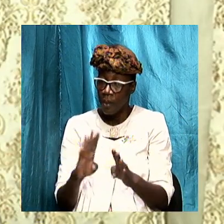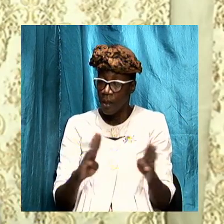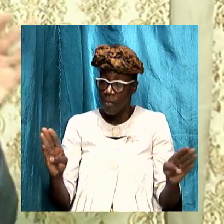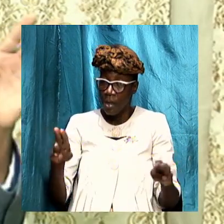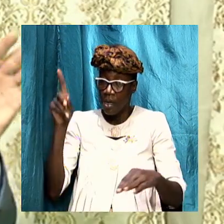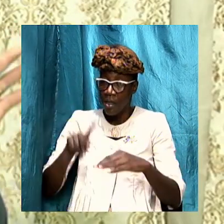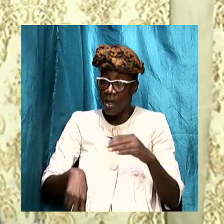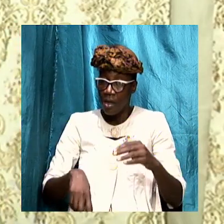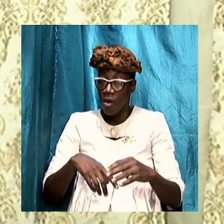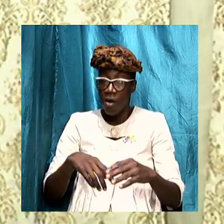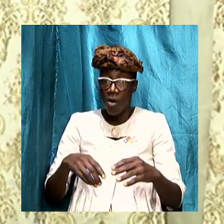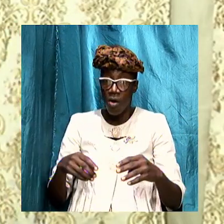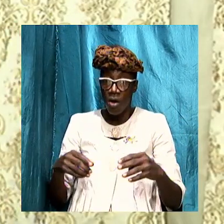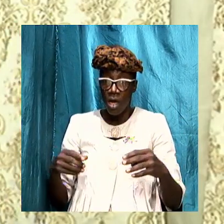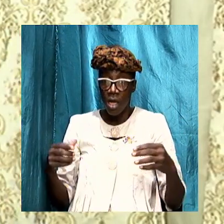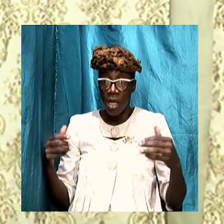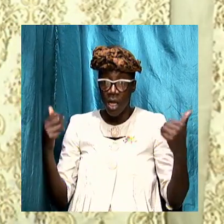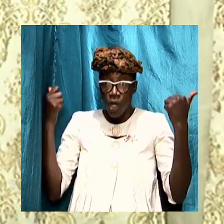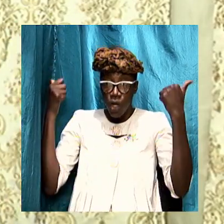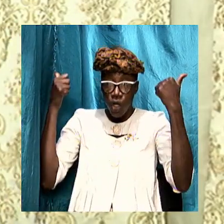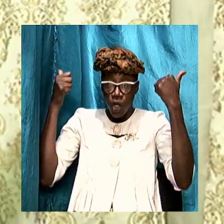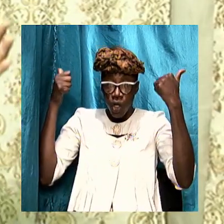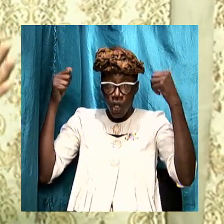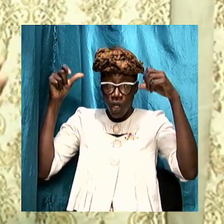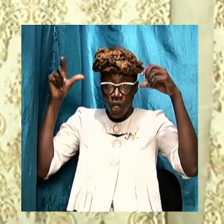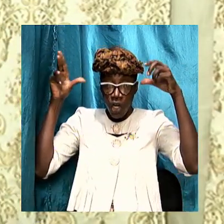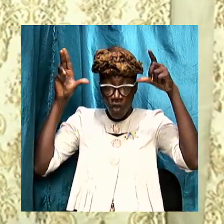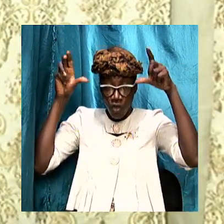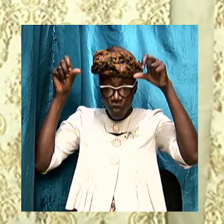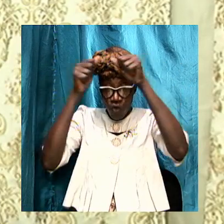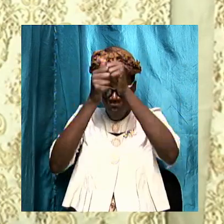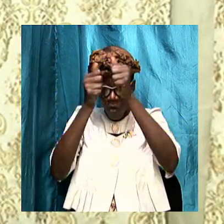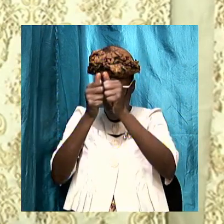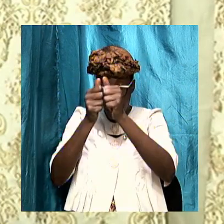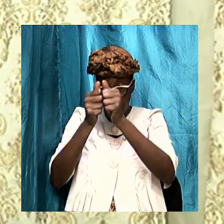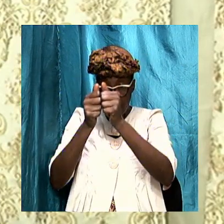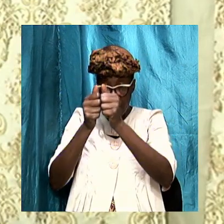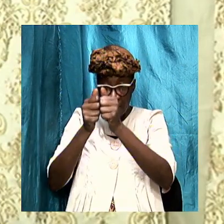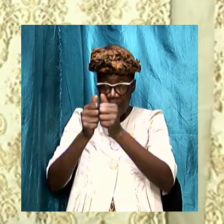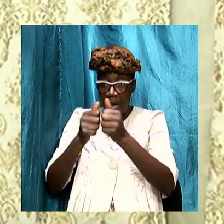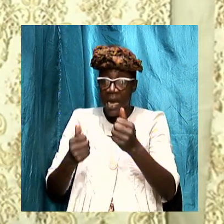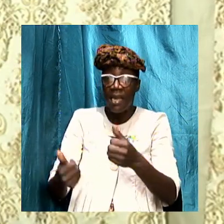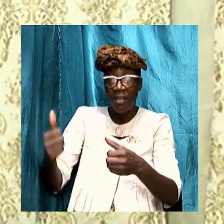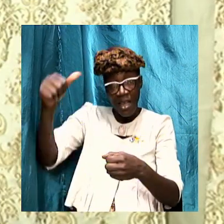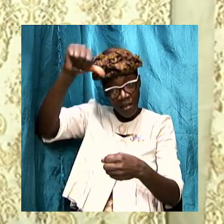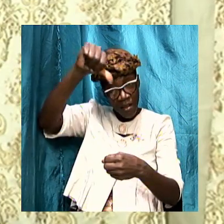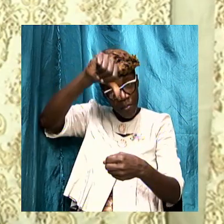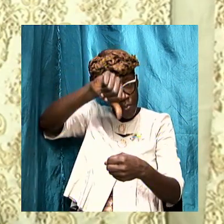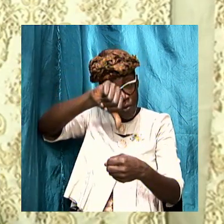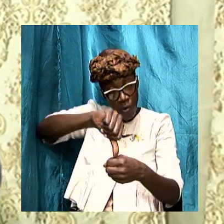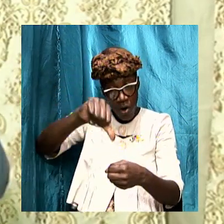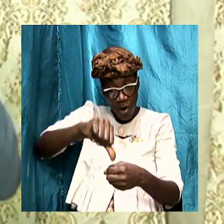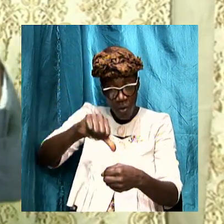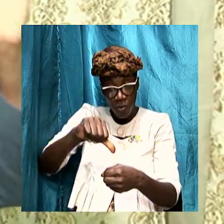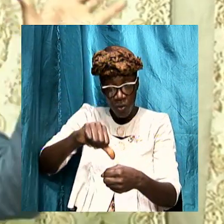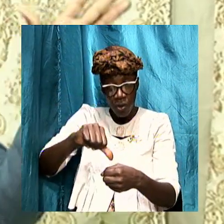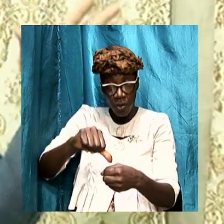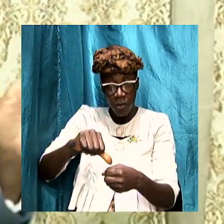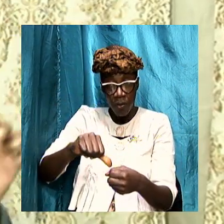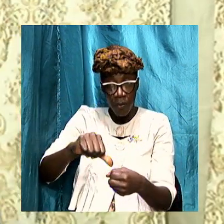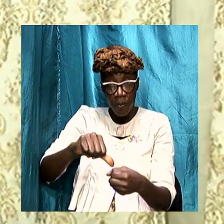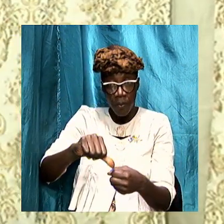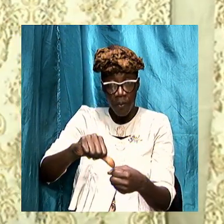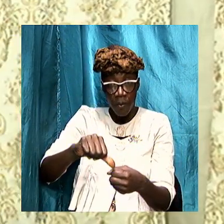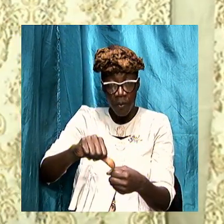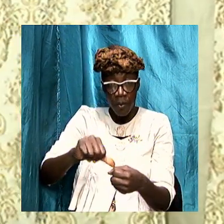trumpets and all the vials that are going to be poured out and all these things